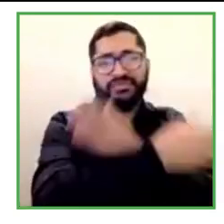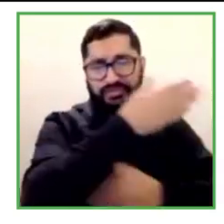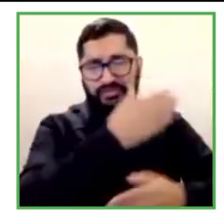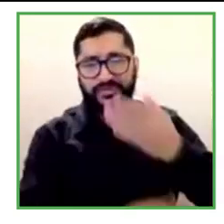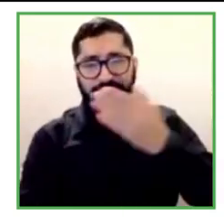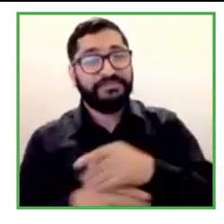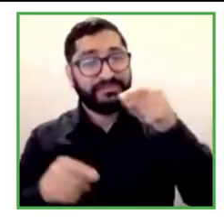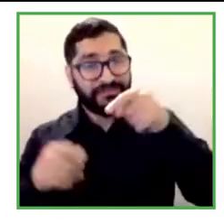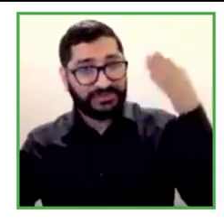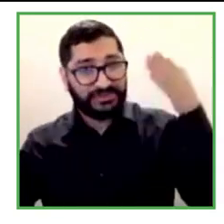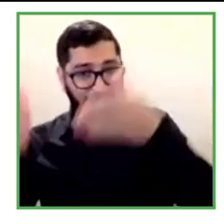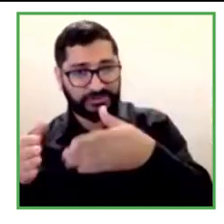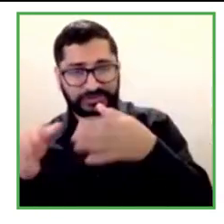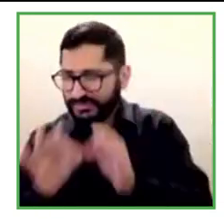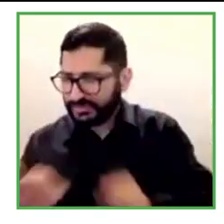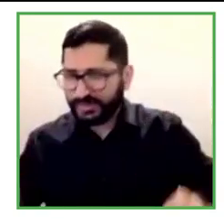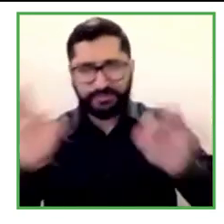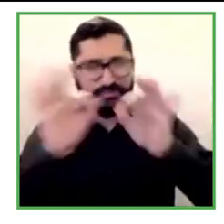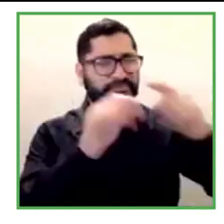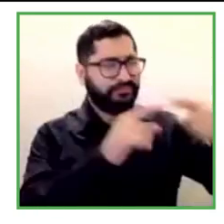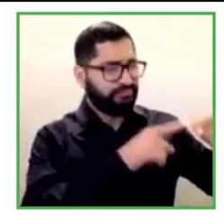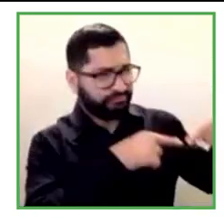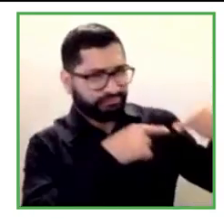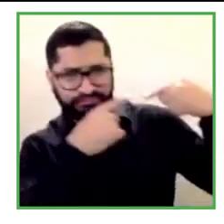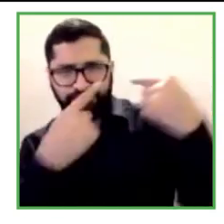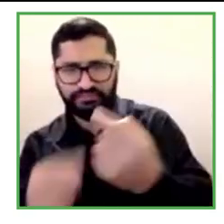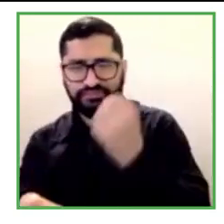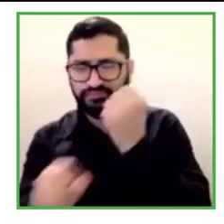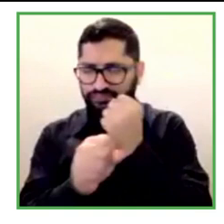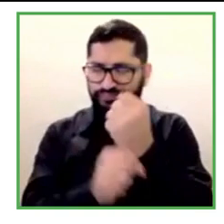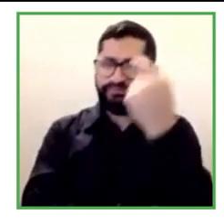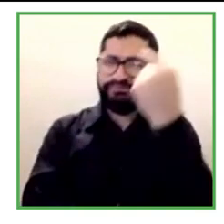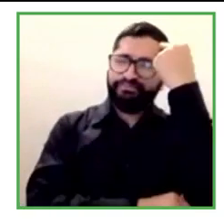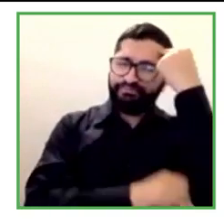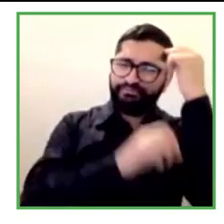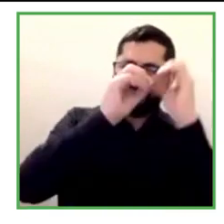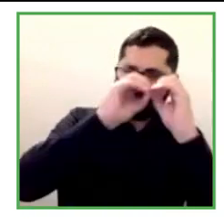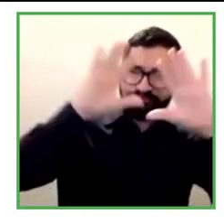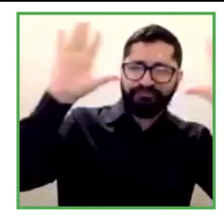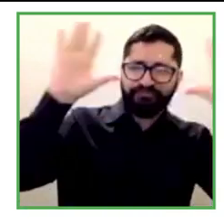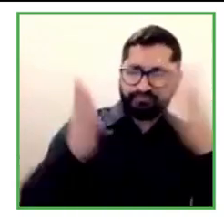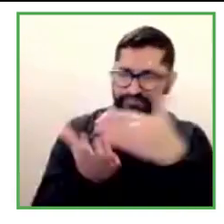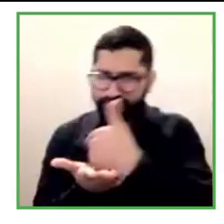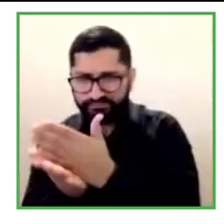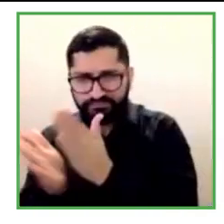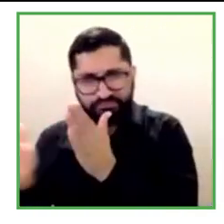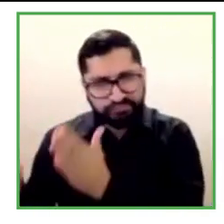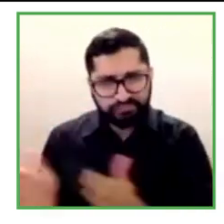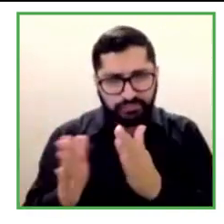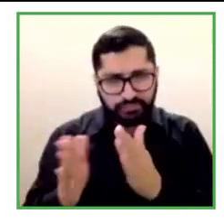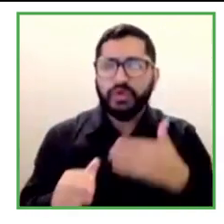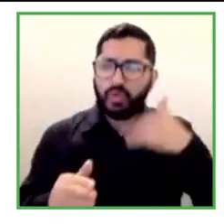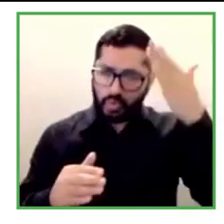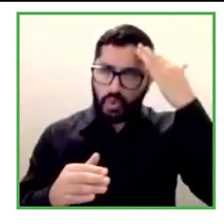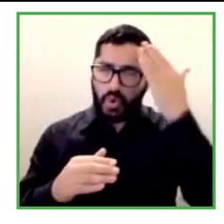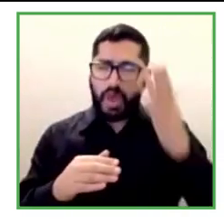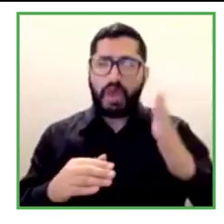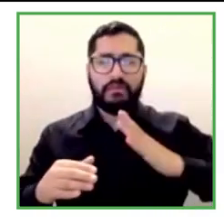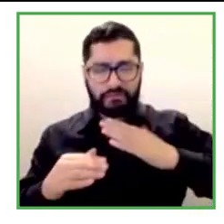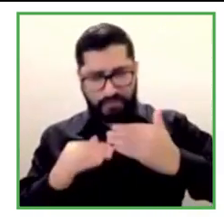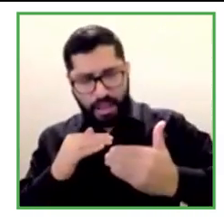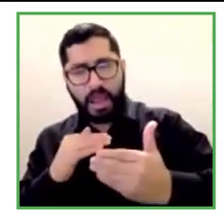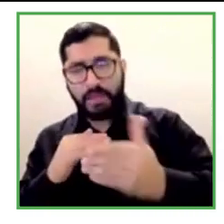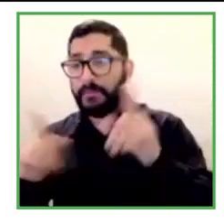we're permanently thinking about this. We're working on it. We're It's a path that we're currently